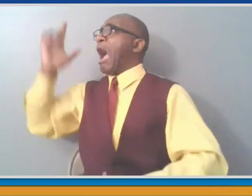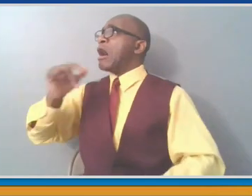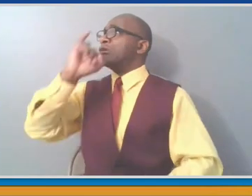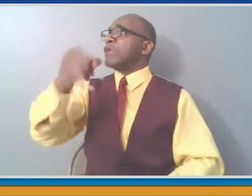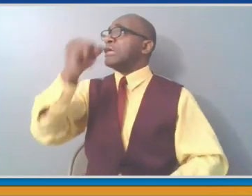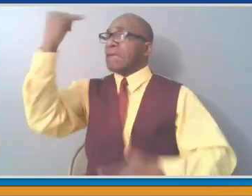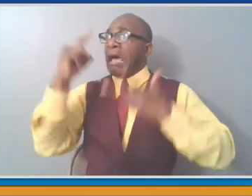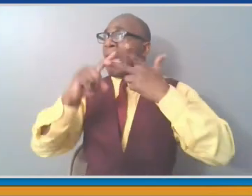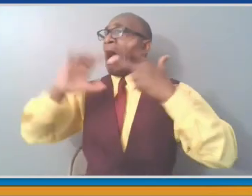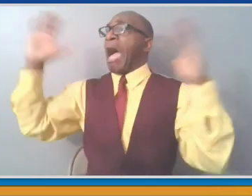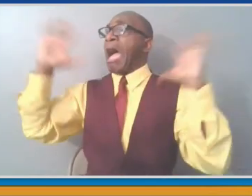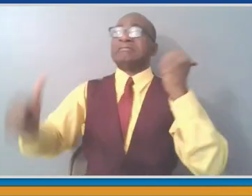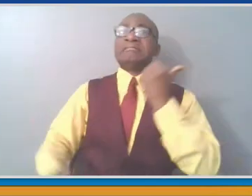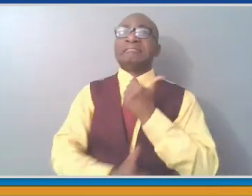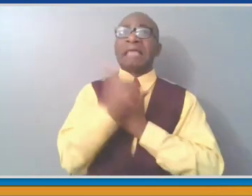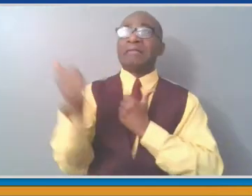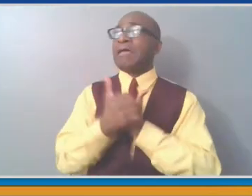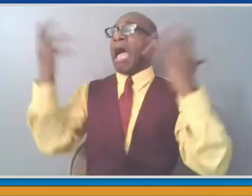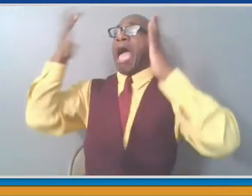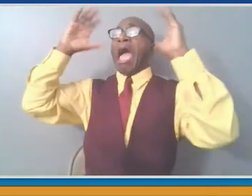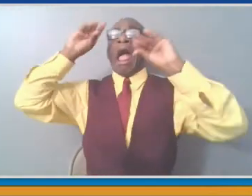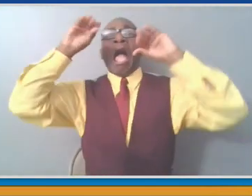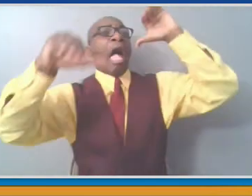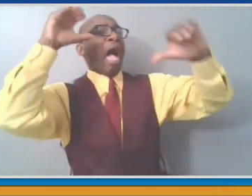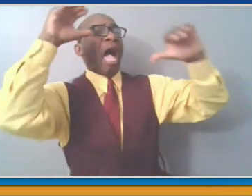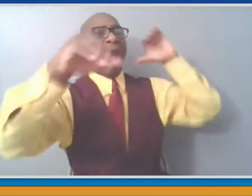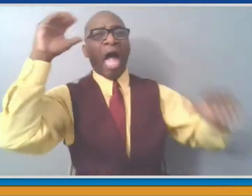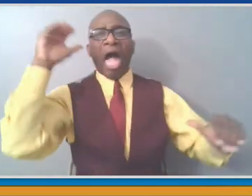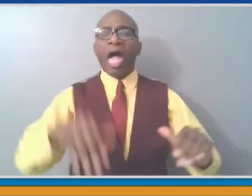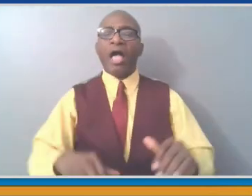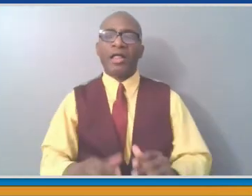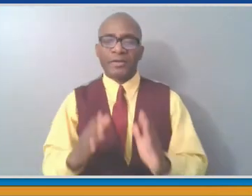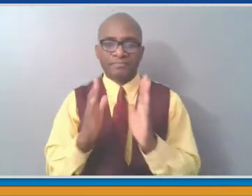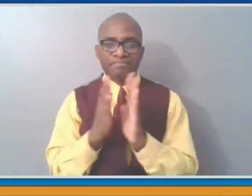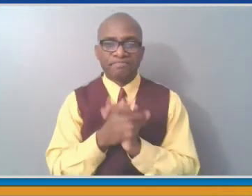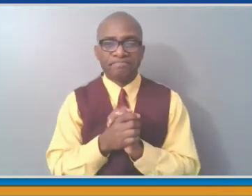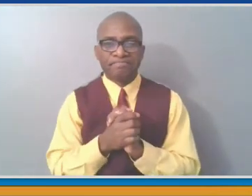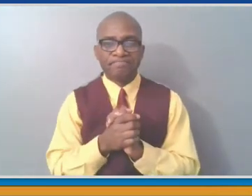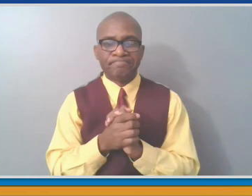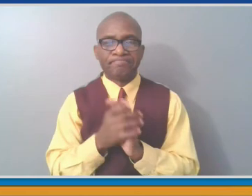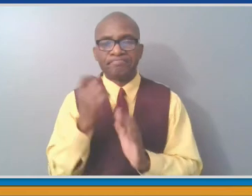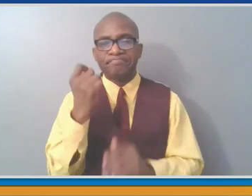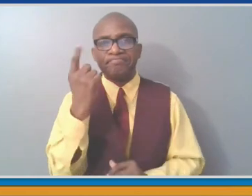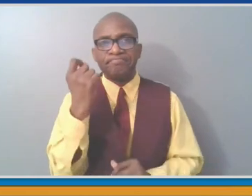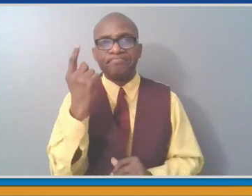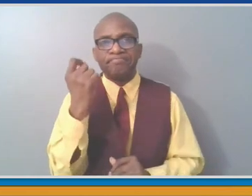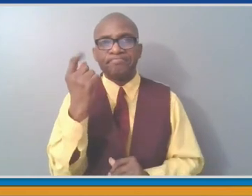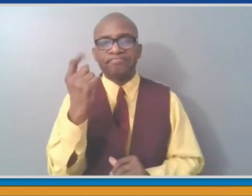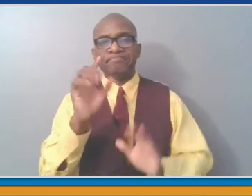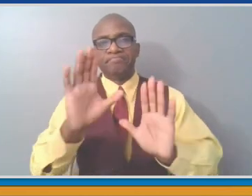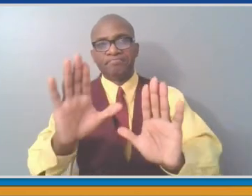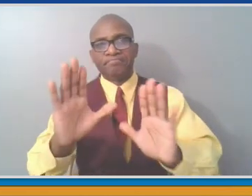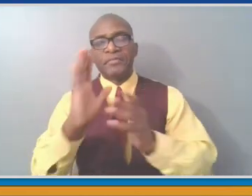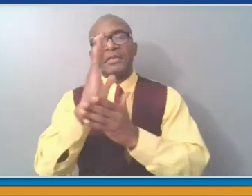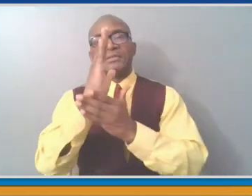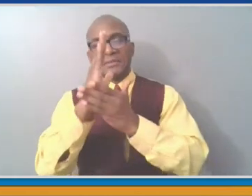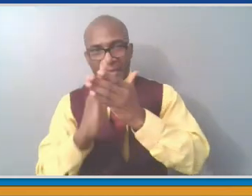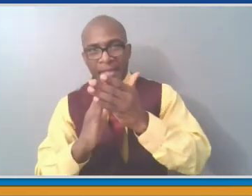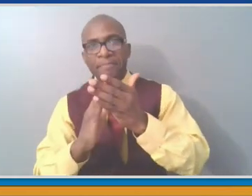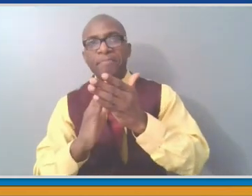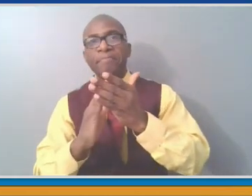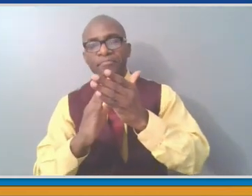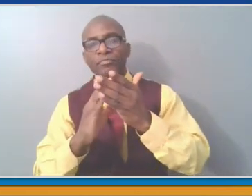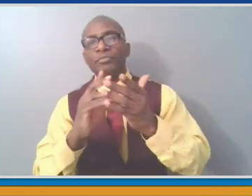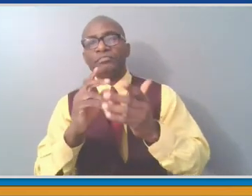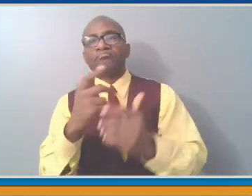the thought that this is science that has not been mature. We haven't had years of this vaccine where everybody has a sort of a